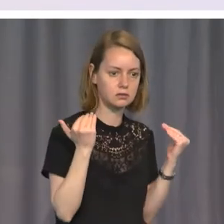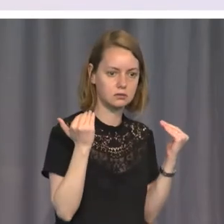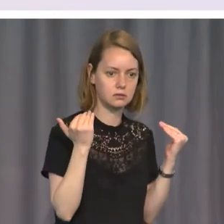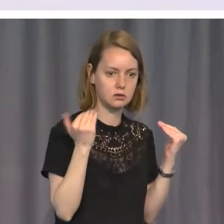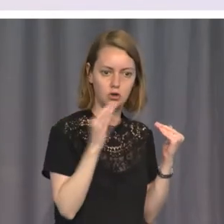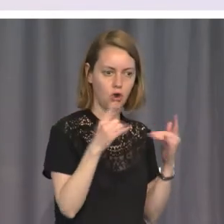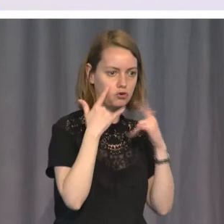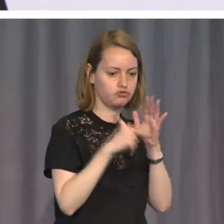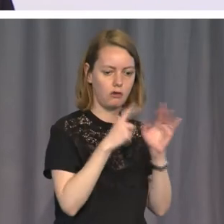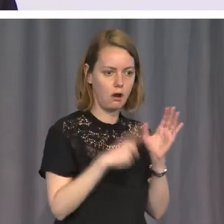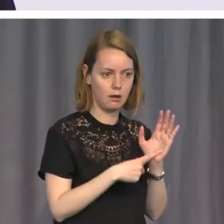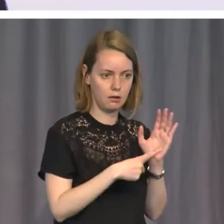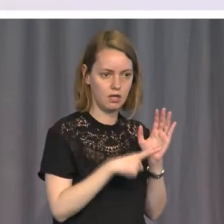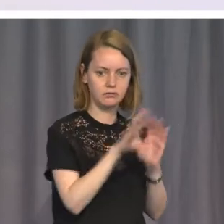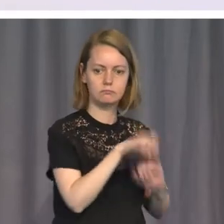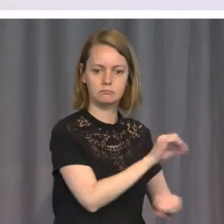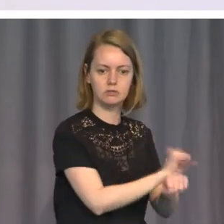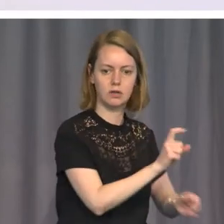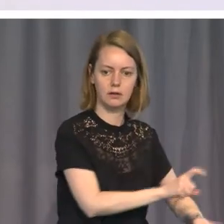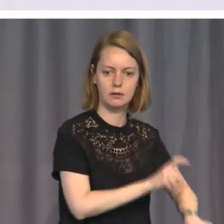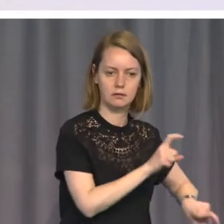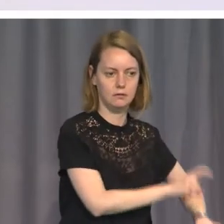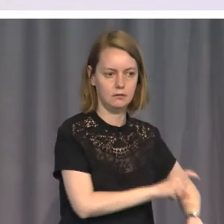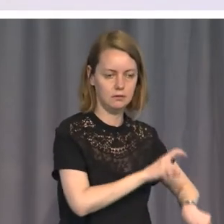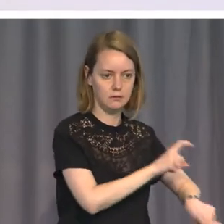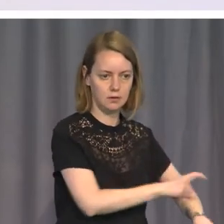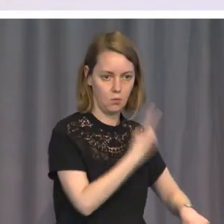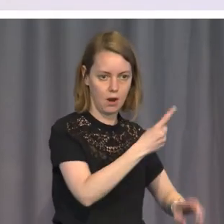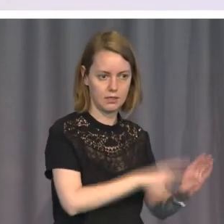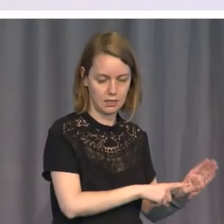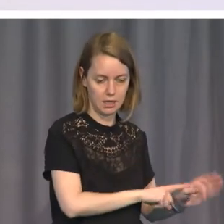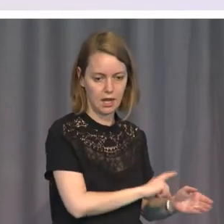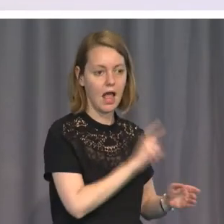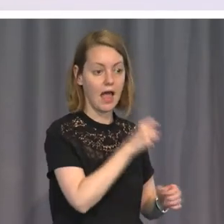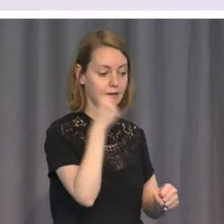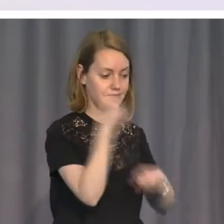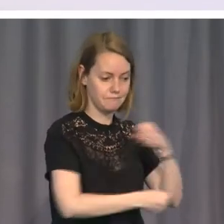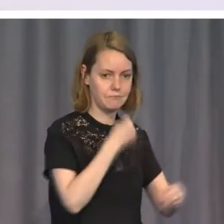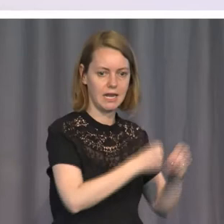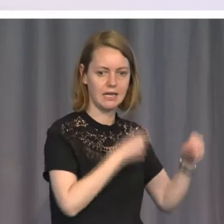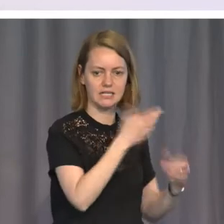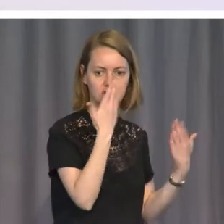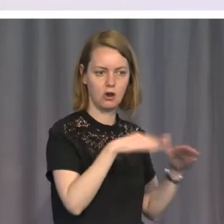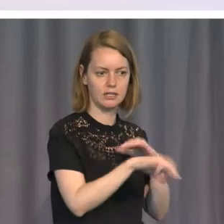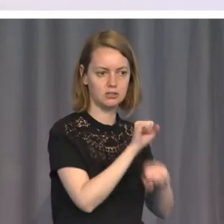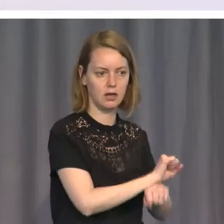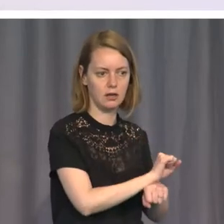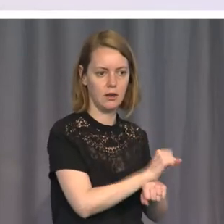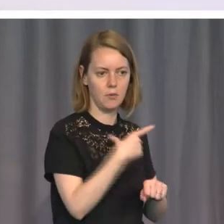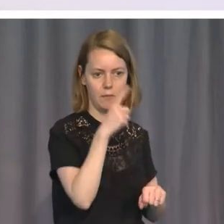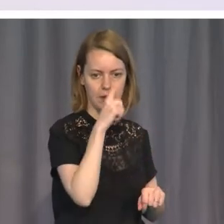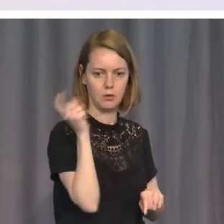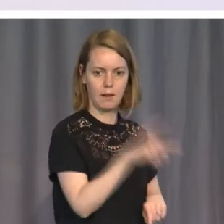ignored the law and ignored his failing health. And he was finally beaten to death in prison